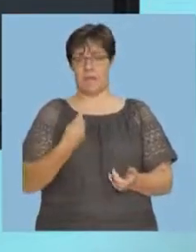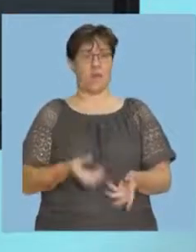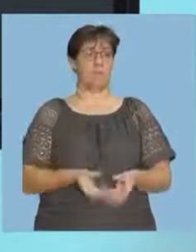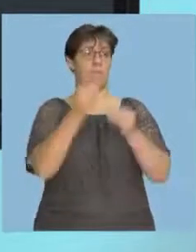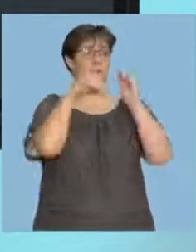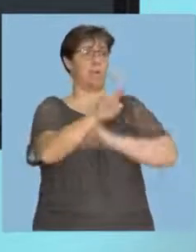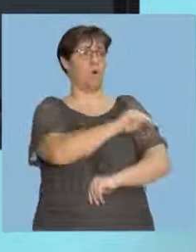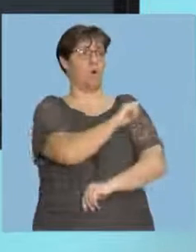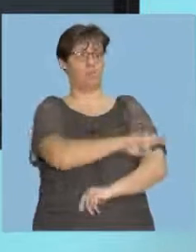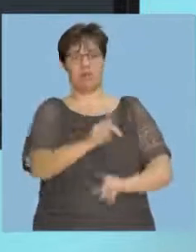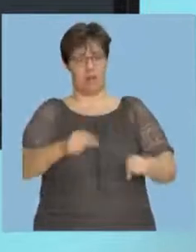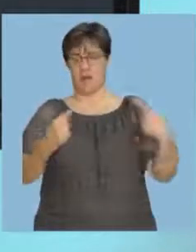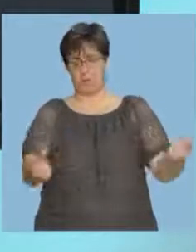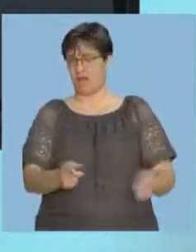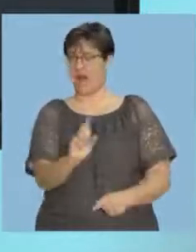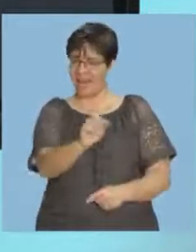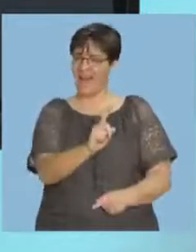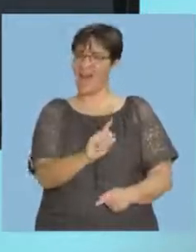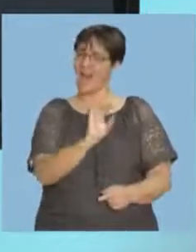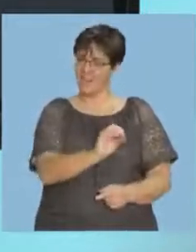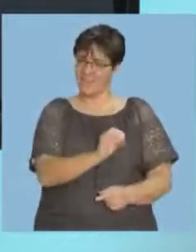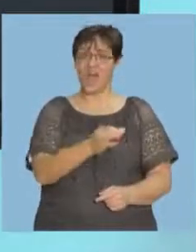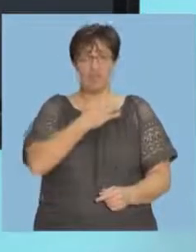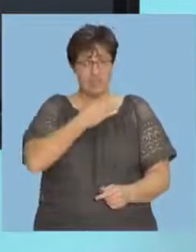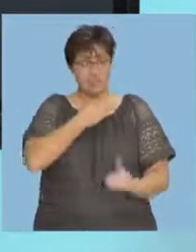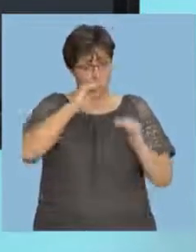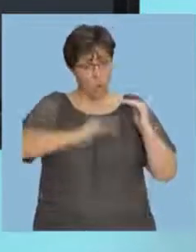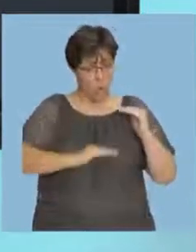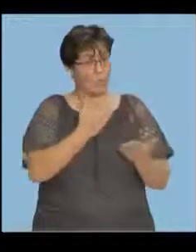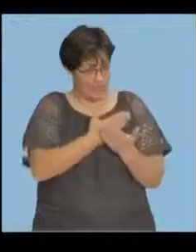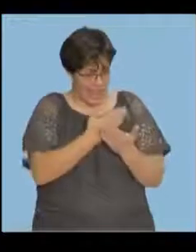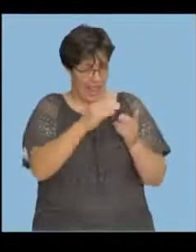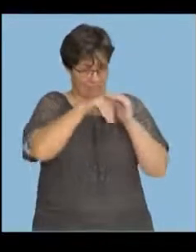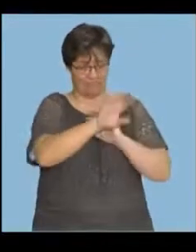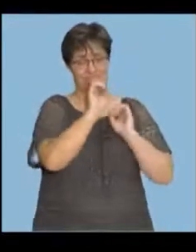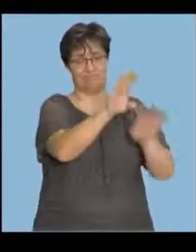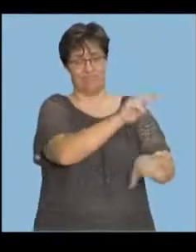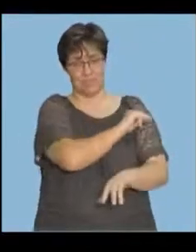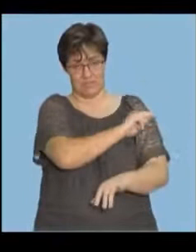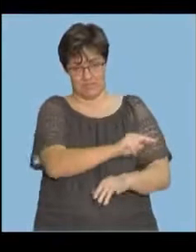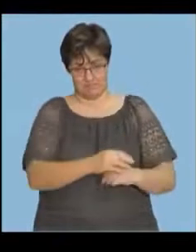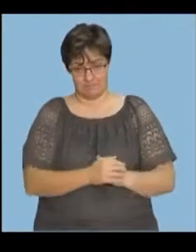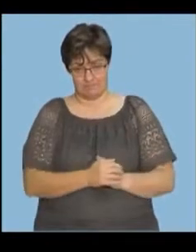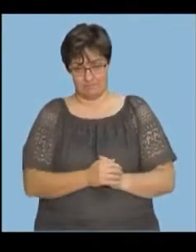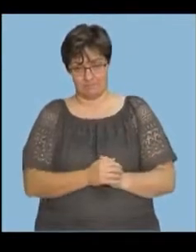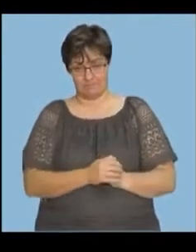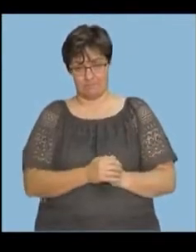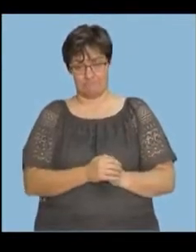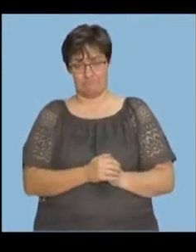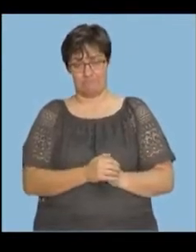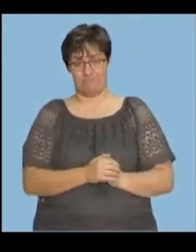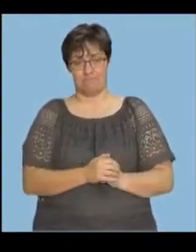hospitalized. It implies the risk is lower, but you can be. So, let's look at this. So, For example,